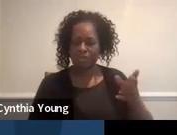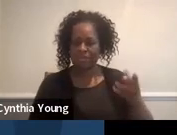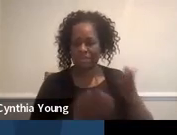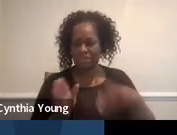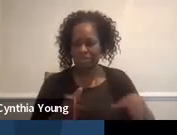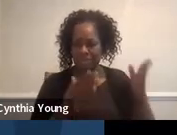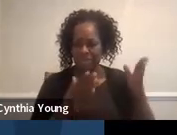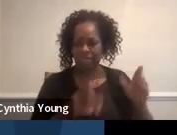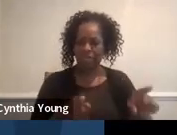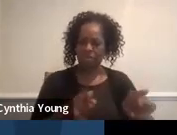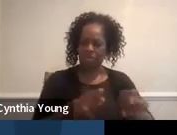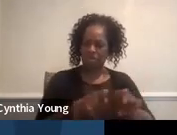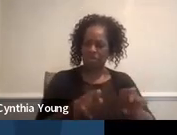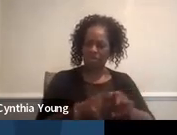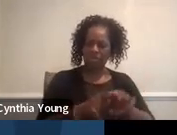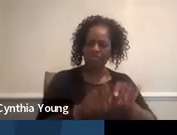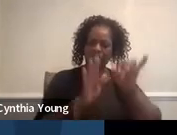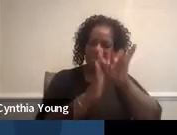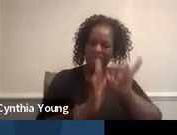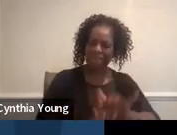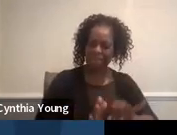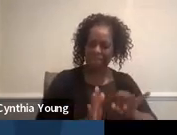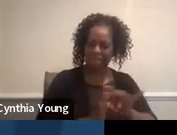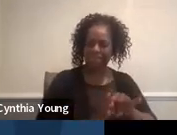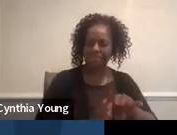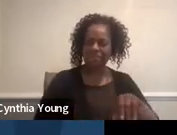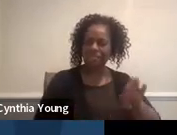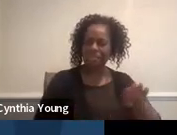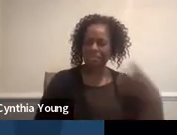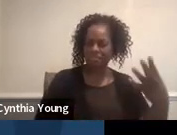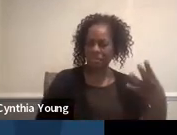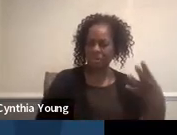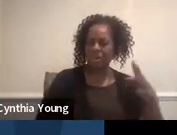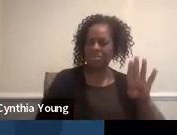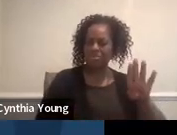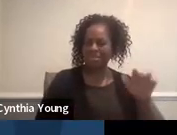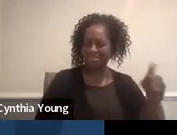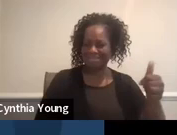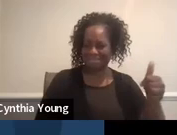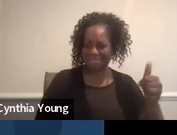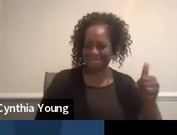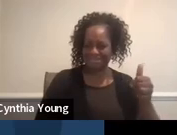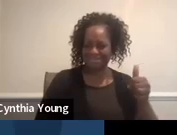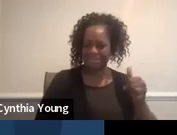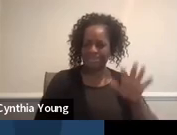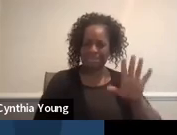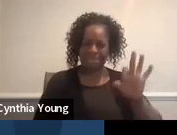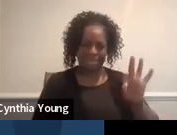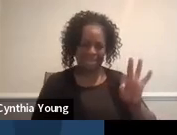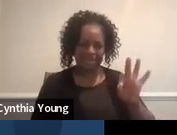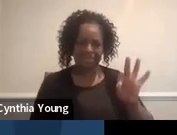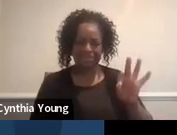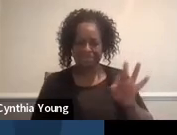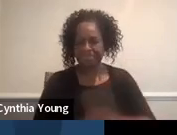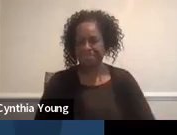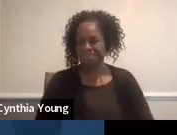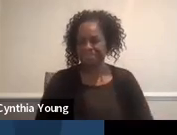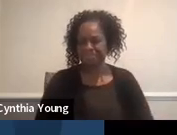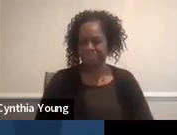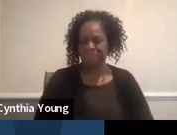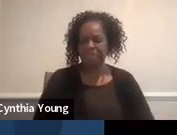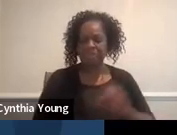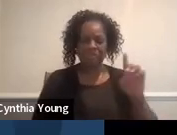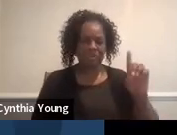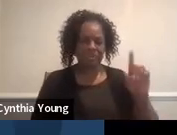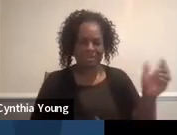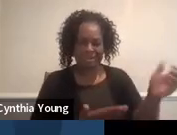We also look at indicators before B9 and B10. And these get, we get the data for